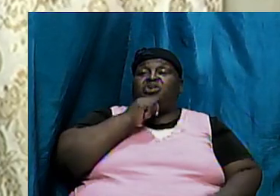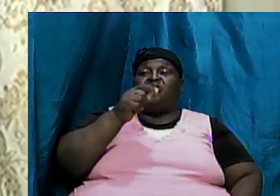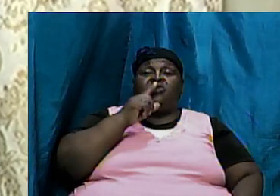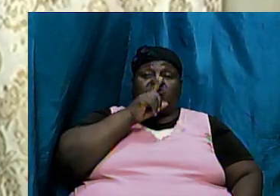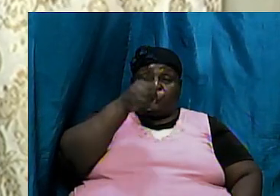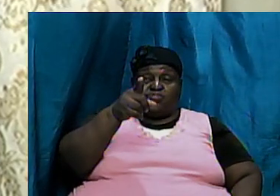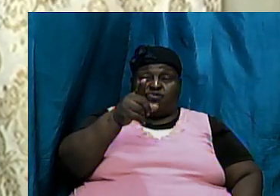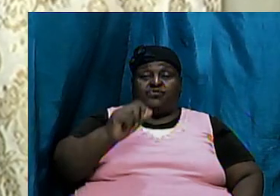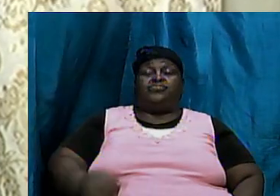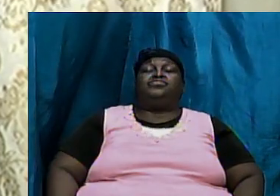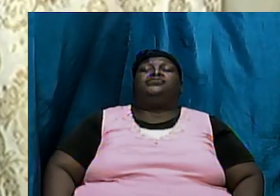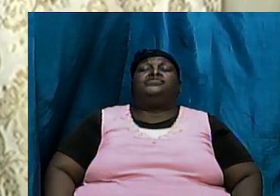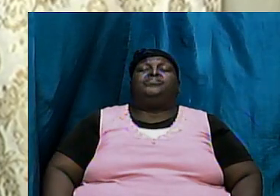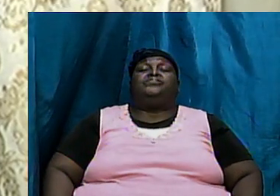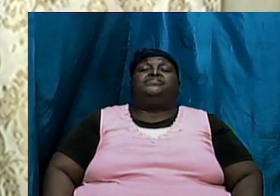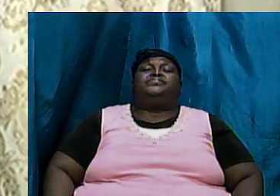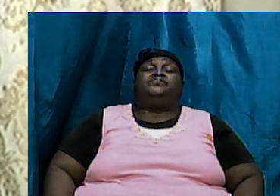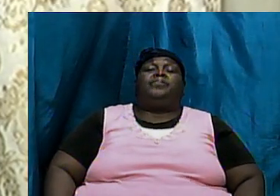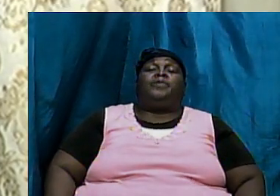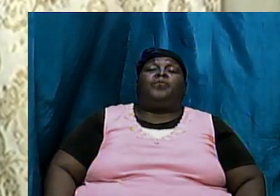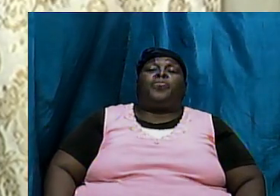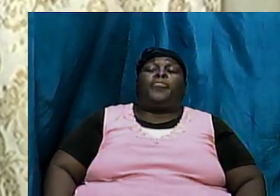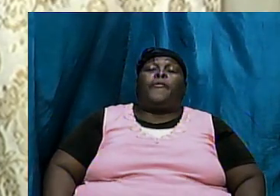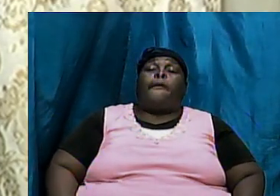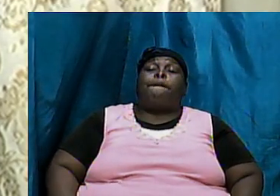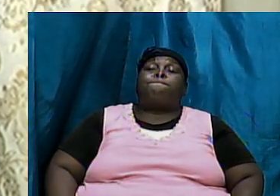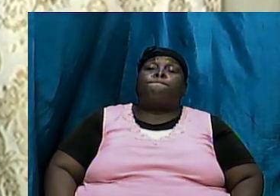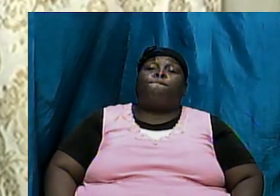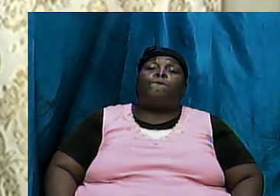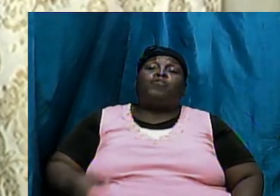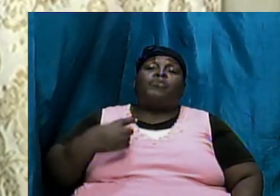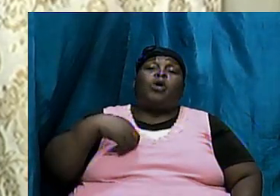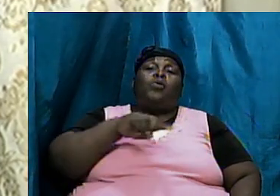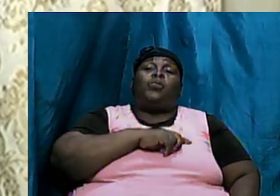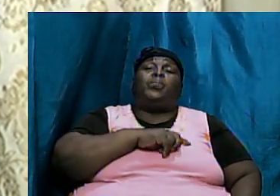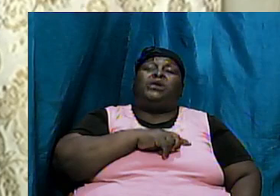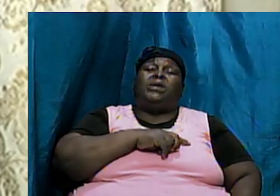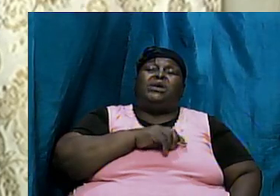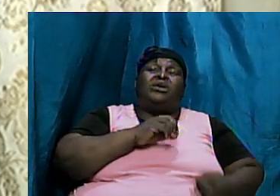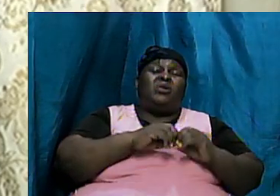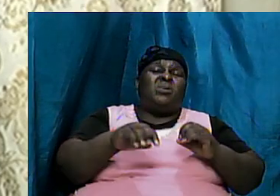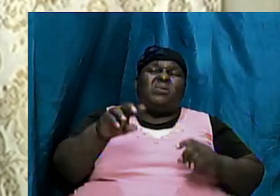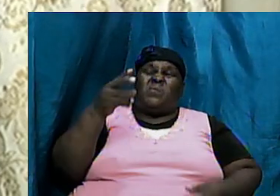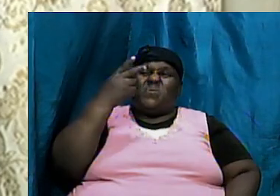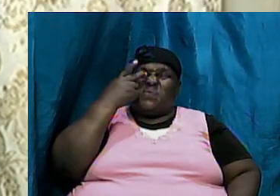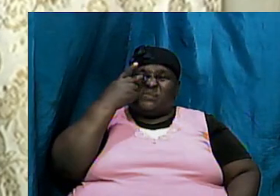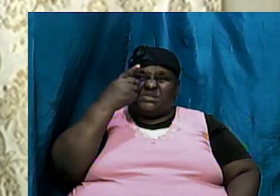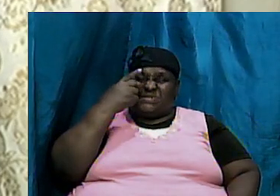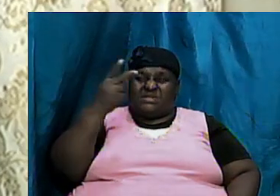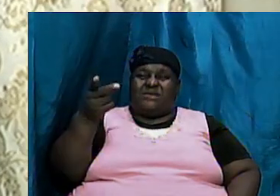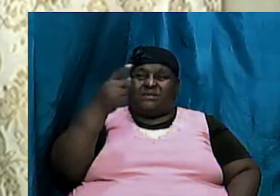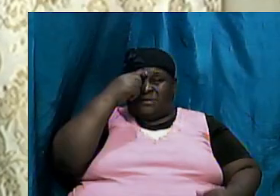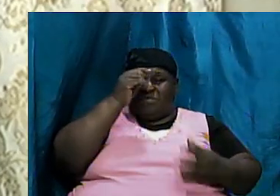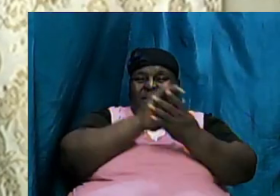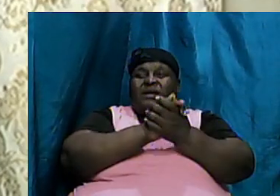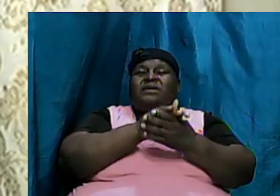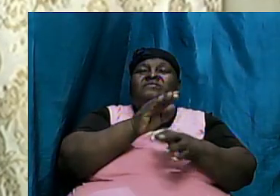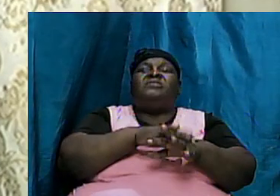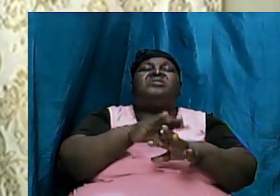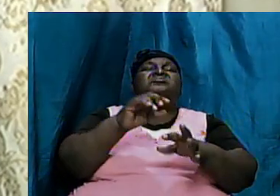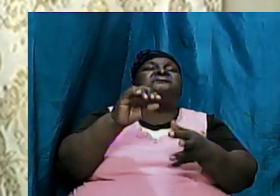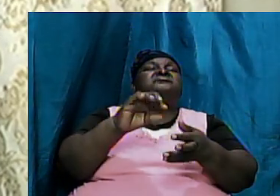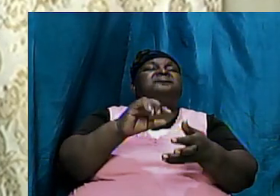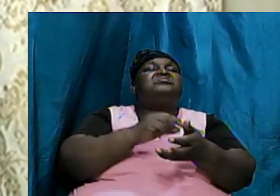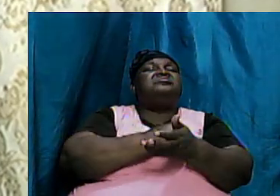rivet this in all of our minds so that we don't seek to believe Genesis on the basis of what